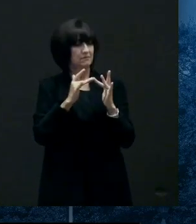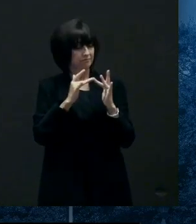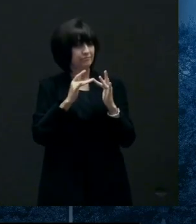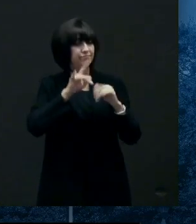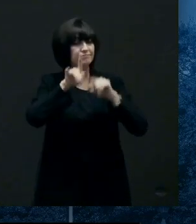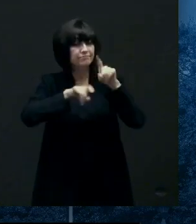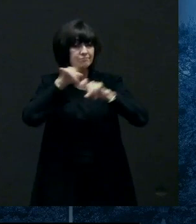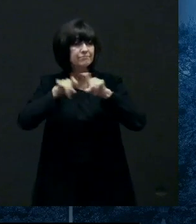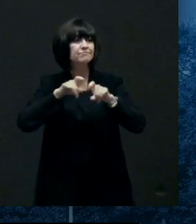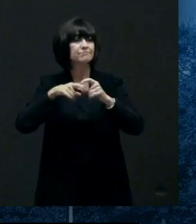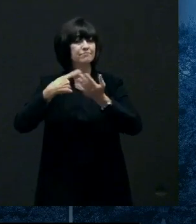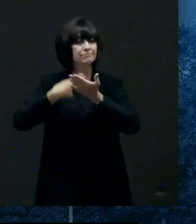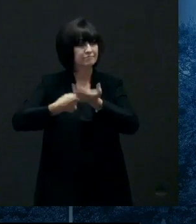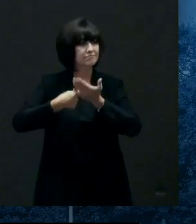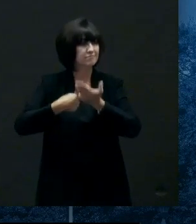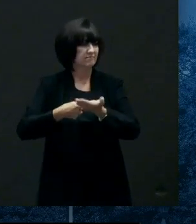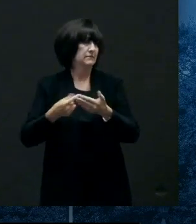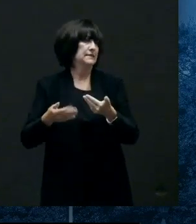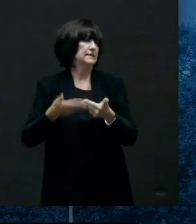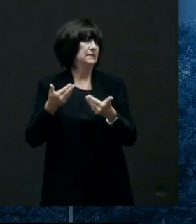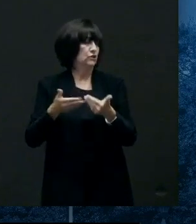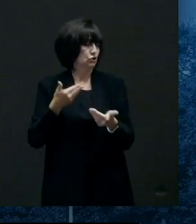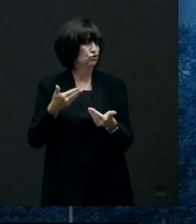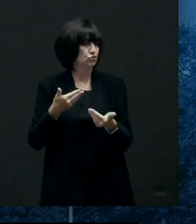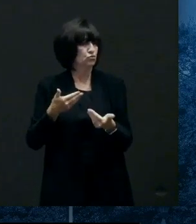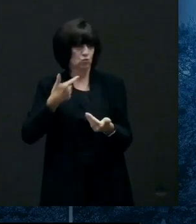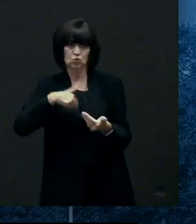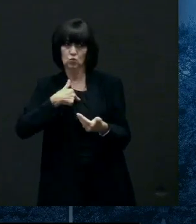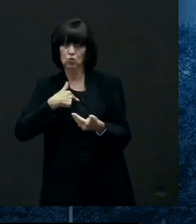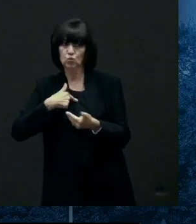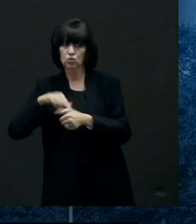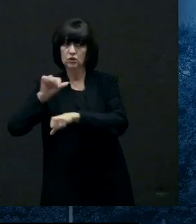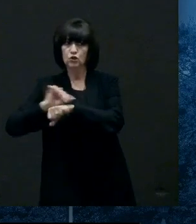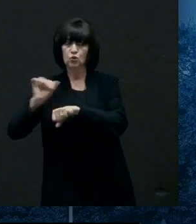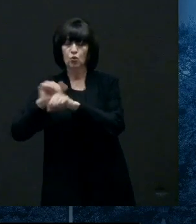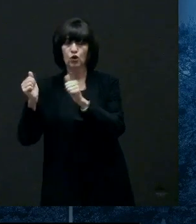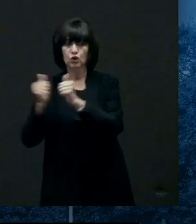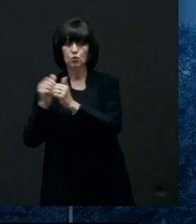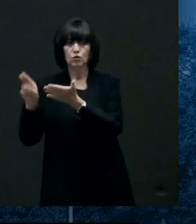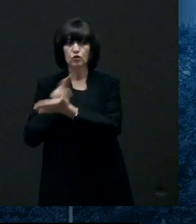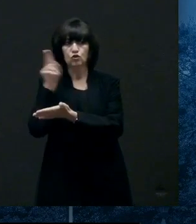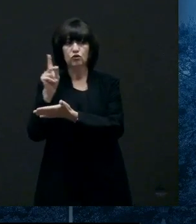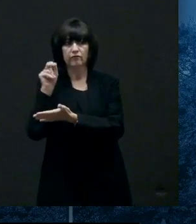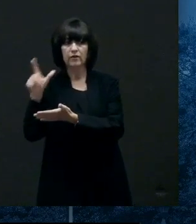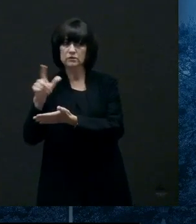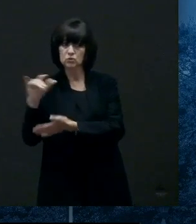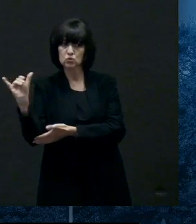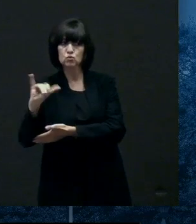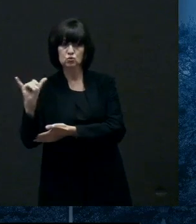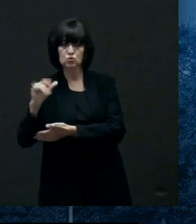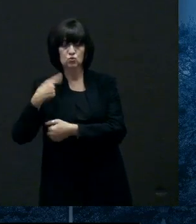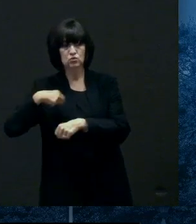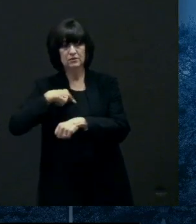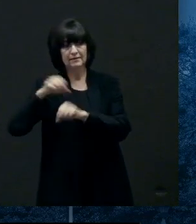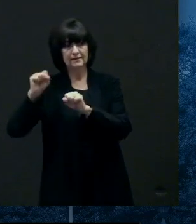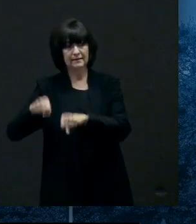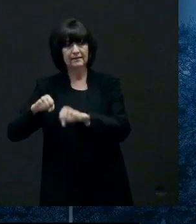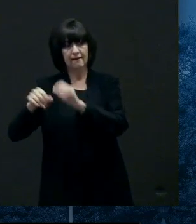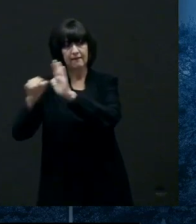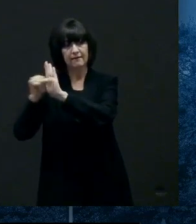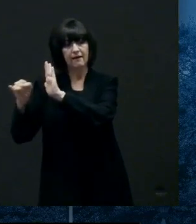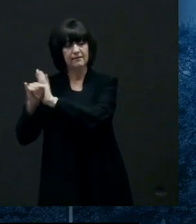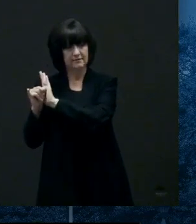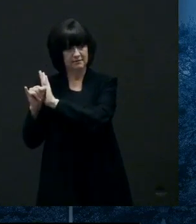something that we're working with the university of delaware on for similar purposes to to to identify people who may have been